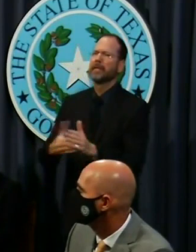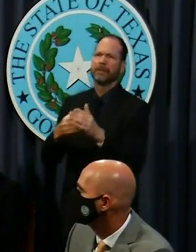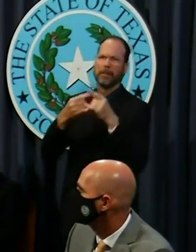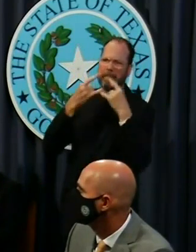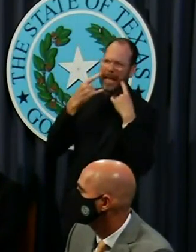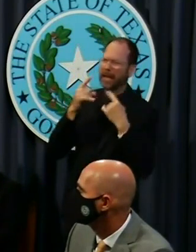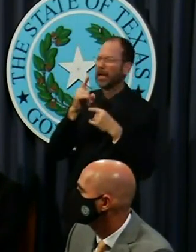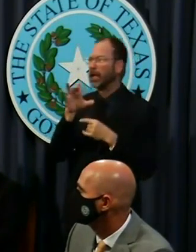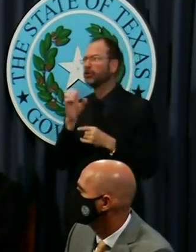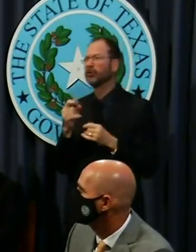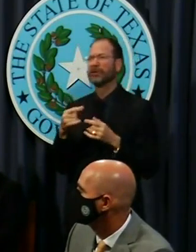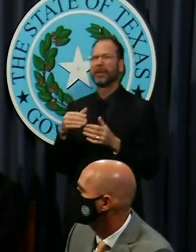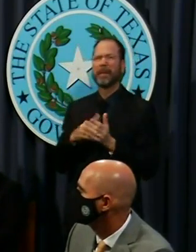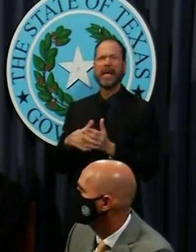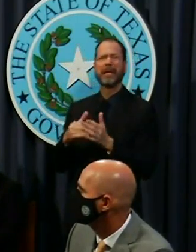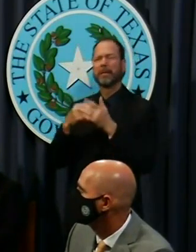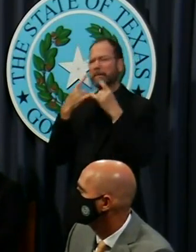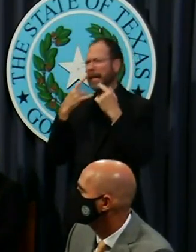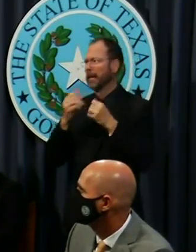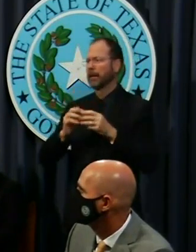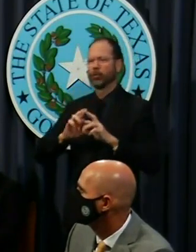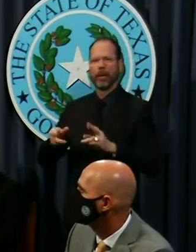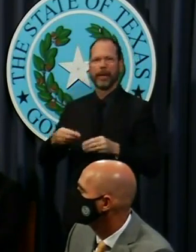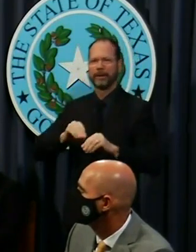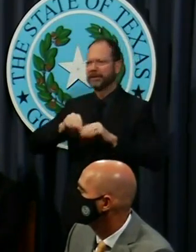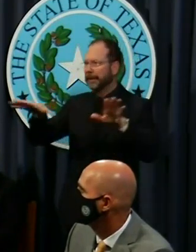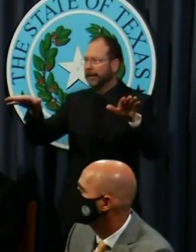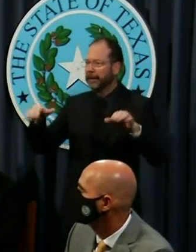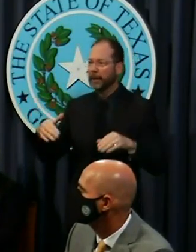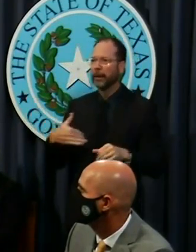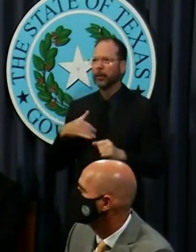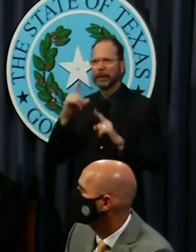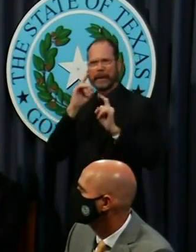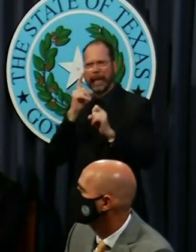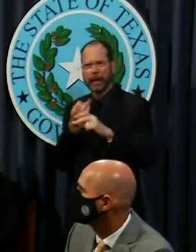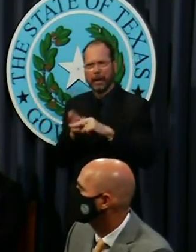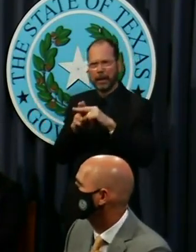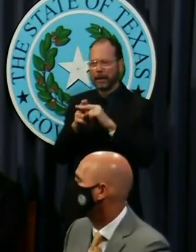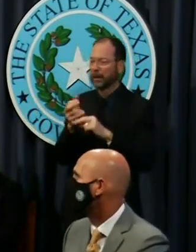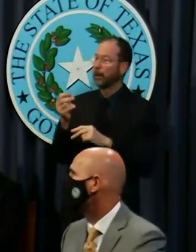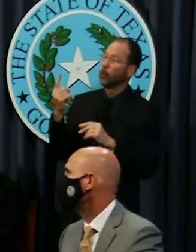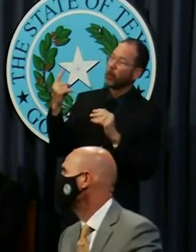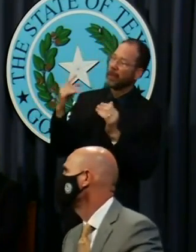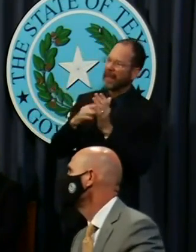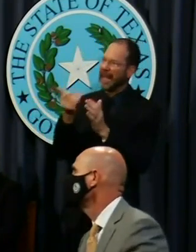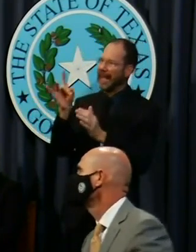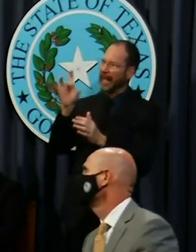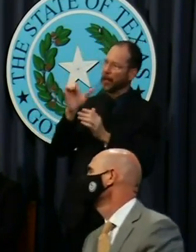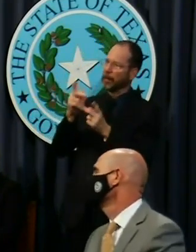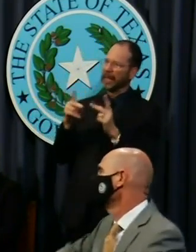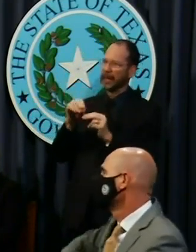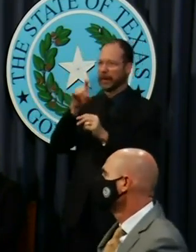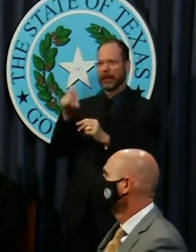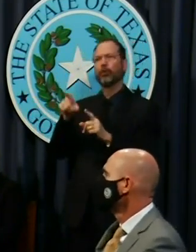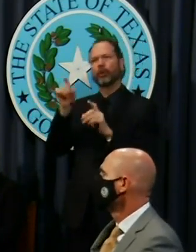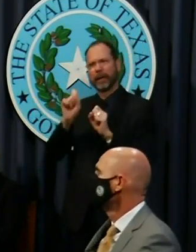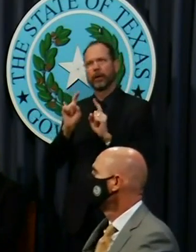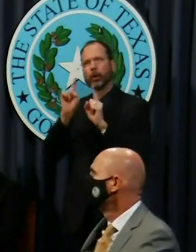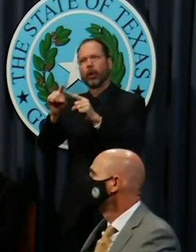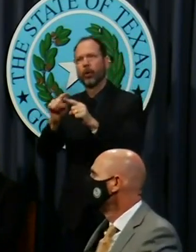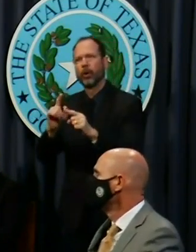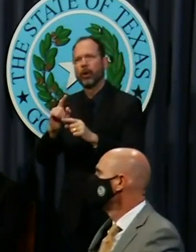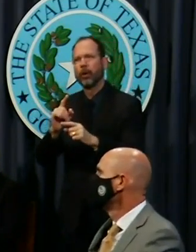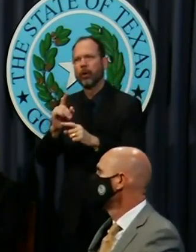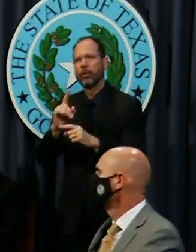hundreds of millions literally still available to go out. Our testing is getting more and more prevalent. There's over 1,800 places in Texas today to go get a COVID-19